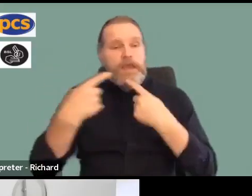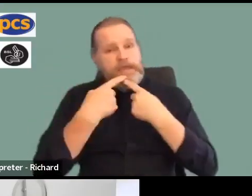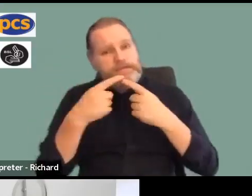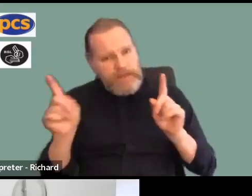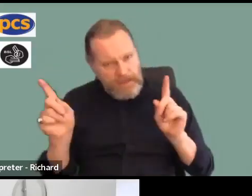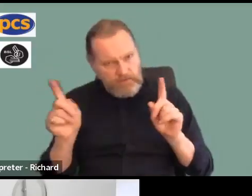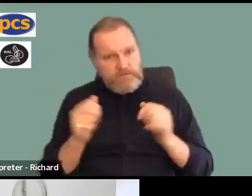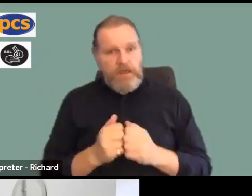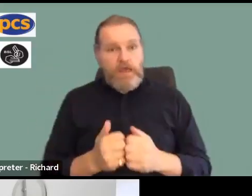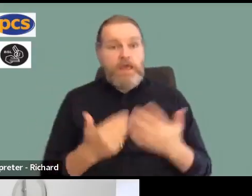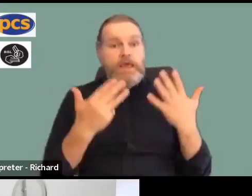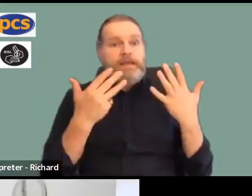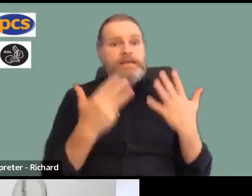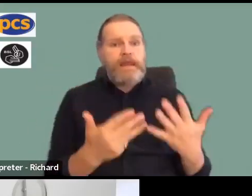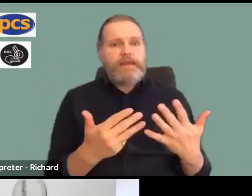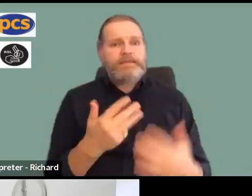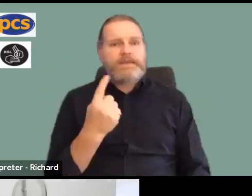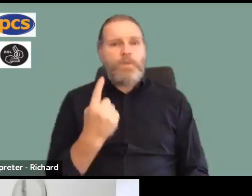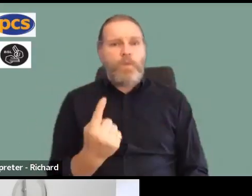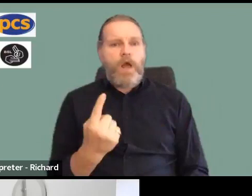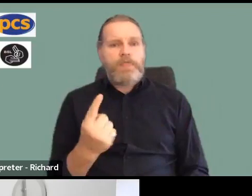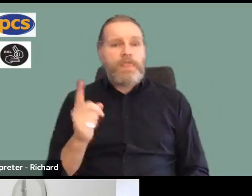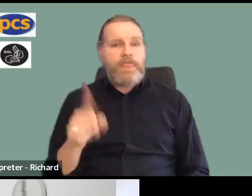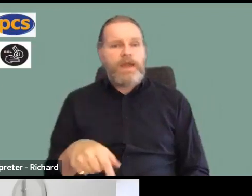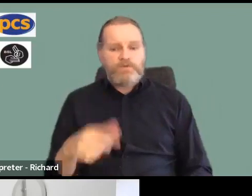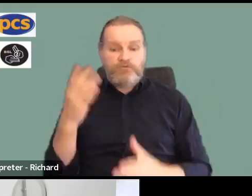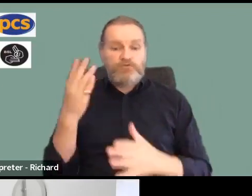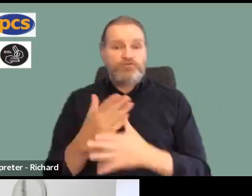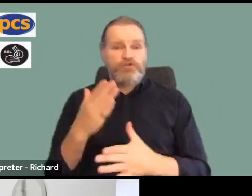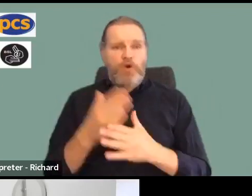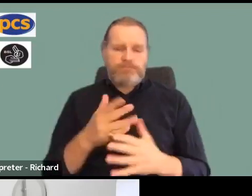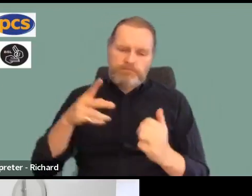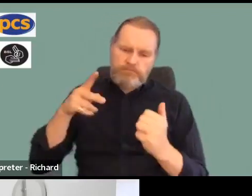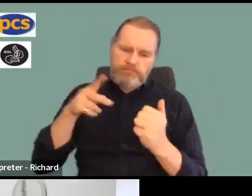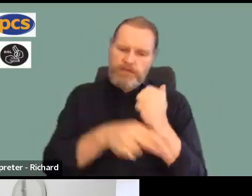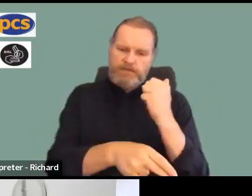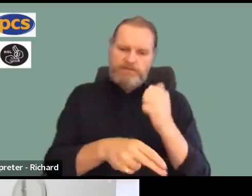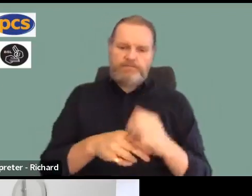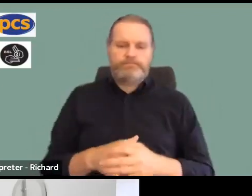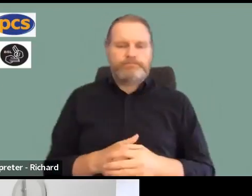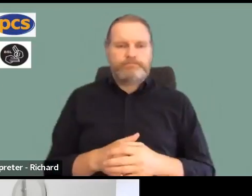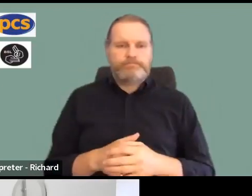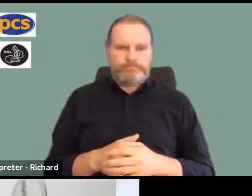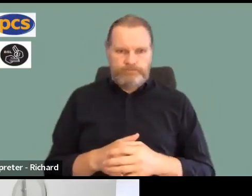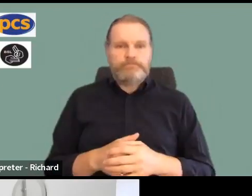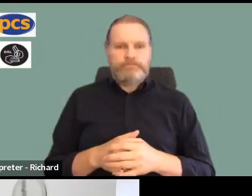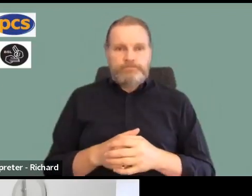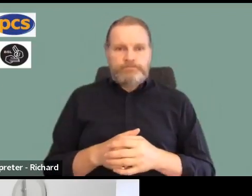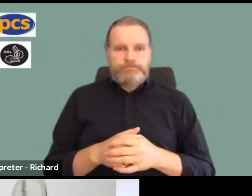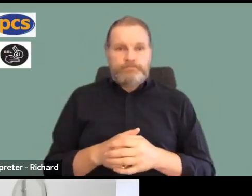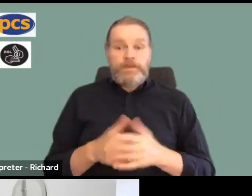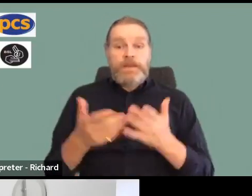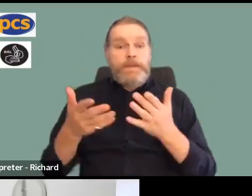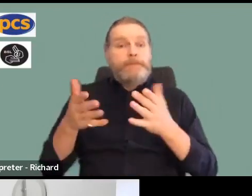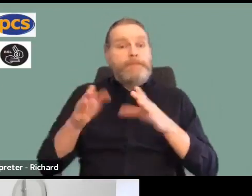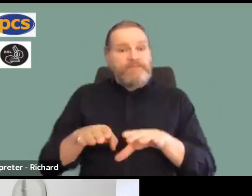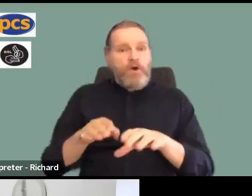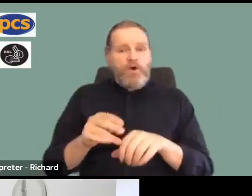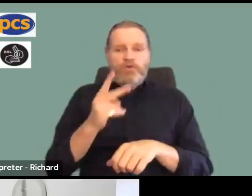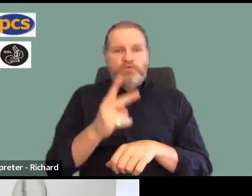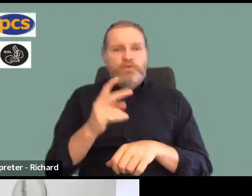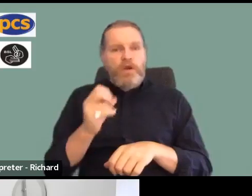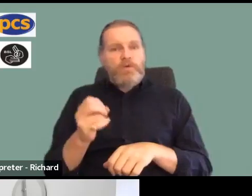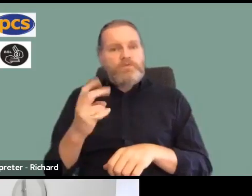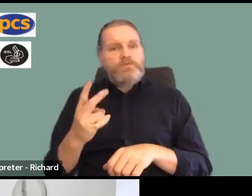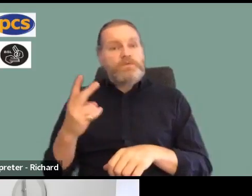,000 jobs would be cut from the civil service and they would be cut by the 1st of April 2025. At the same